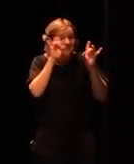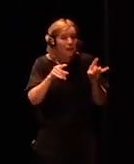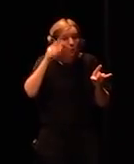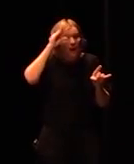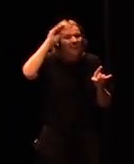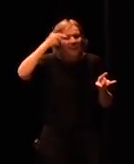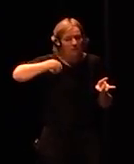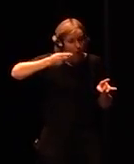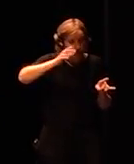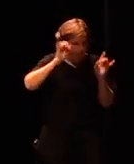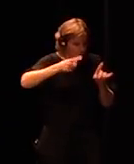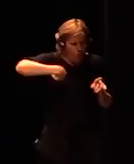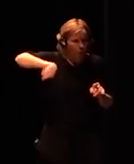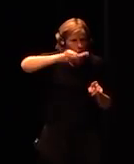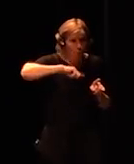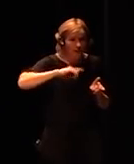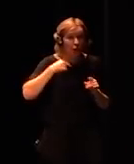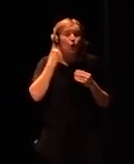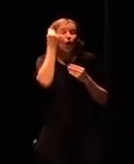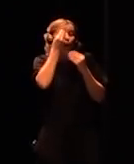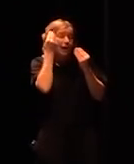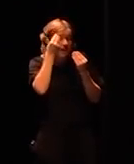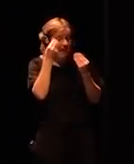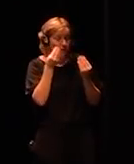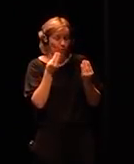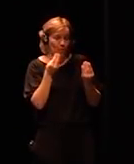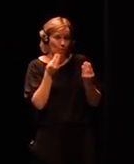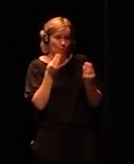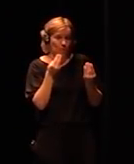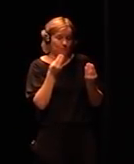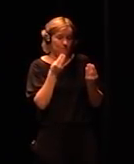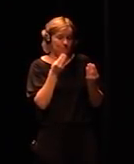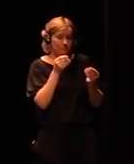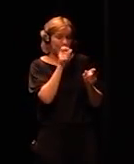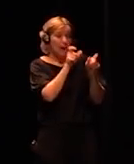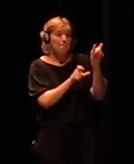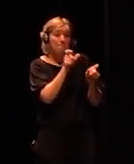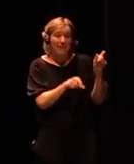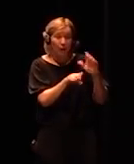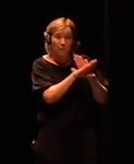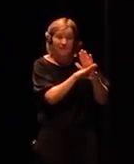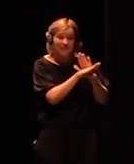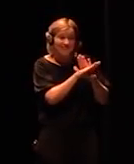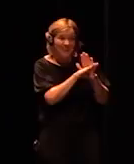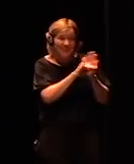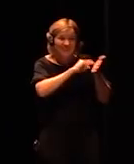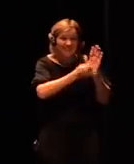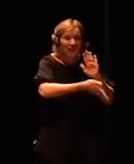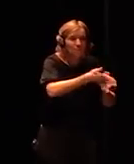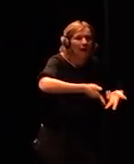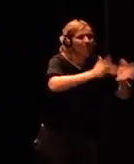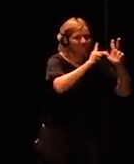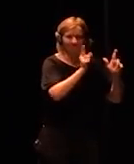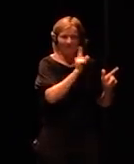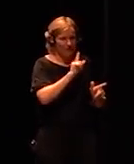we should allow people to build an AGI imagine a computer with this kind of IQ that can be like us and be networked with other machines